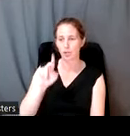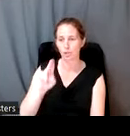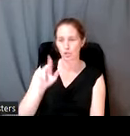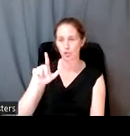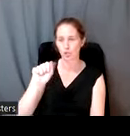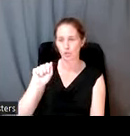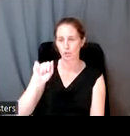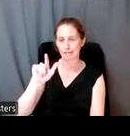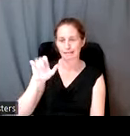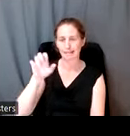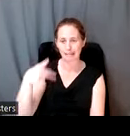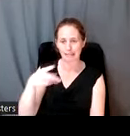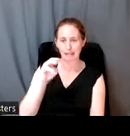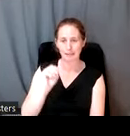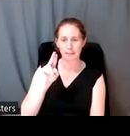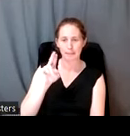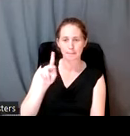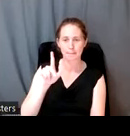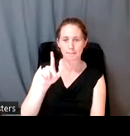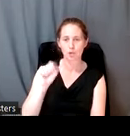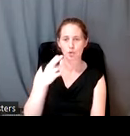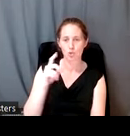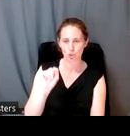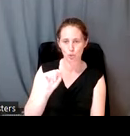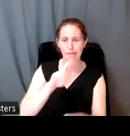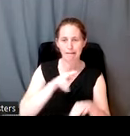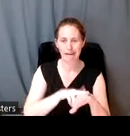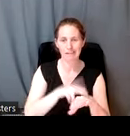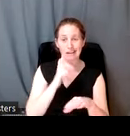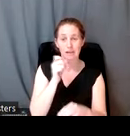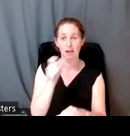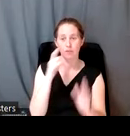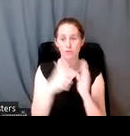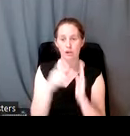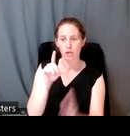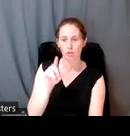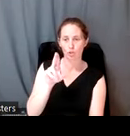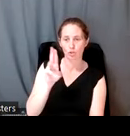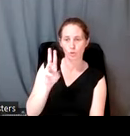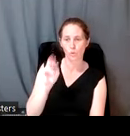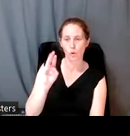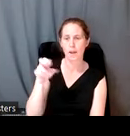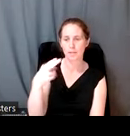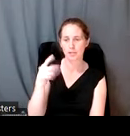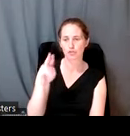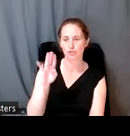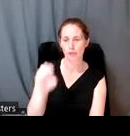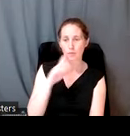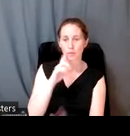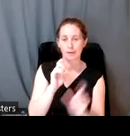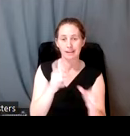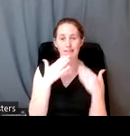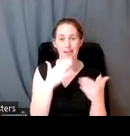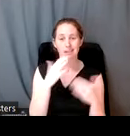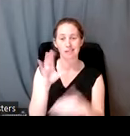an unrecognized Duwamish tribe. I also want to give thanks to the Confederated Tribes of Grand Ronde Community of Oregon and their Historic